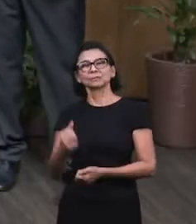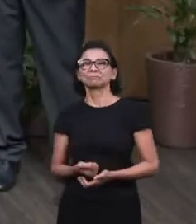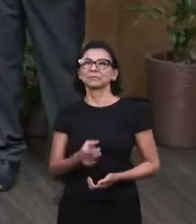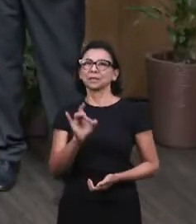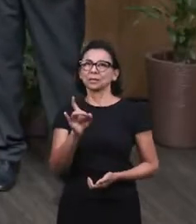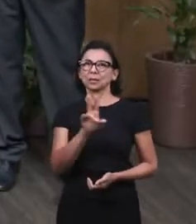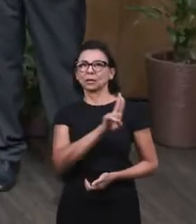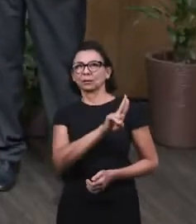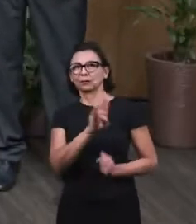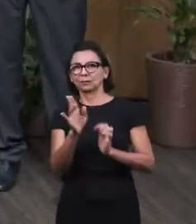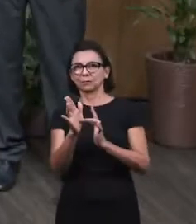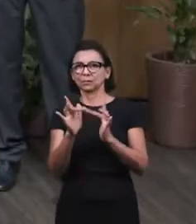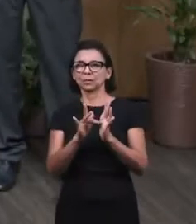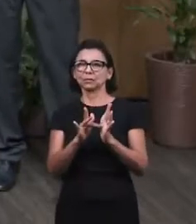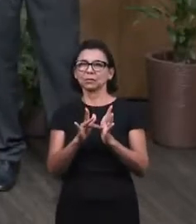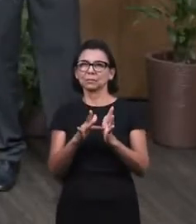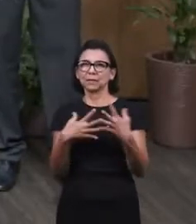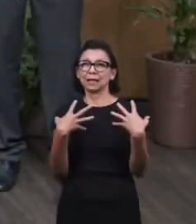is through Jesus.